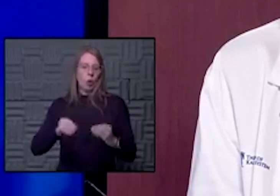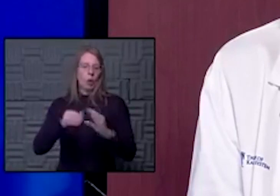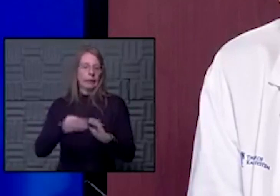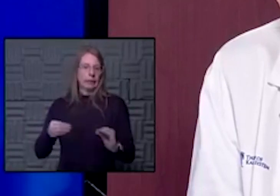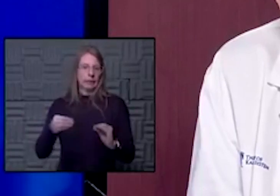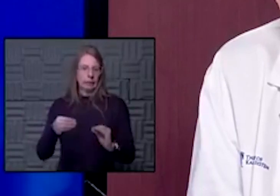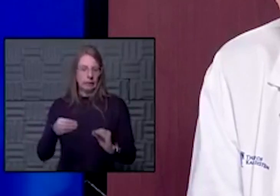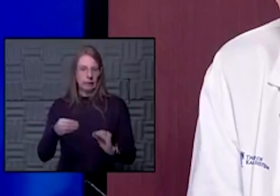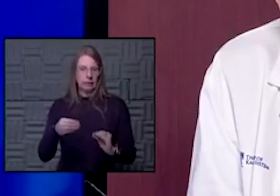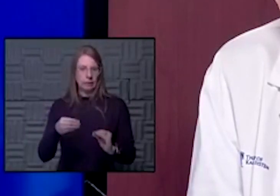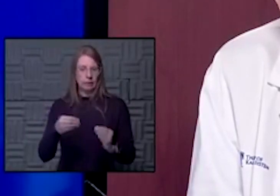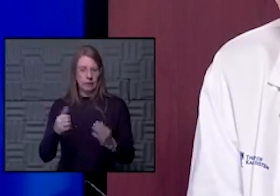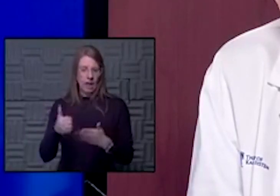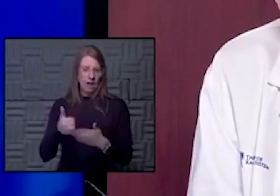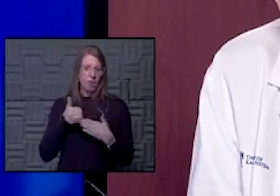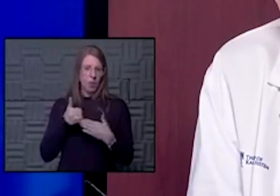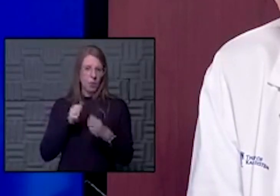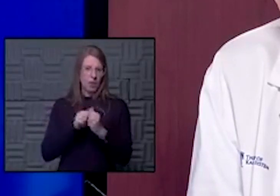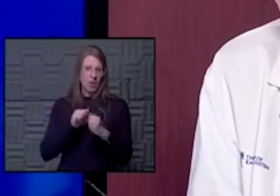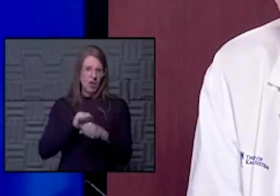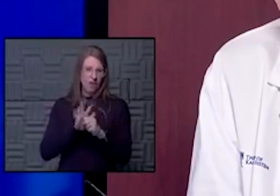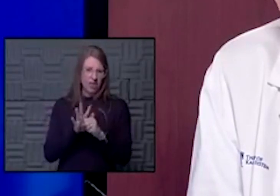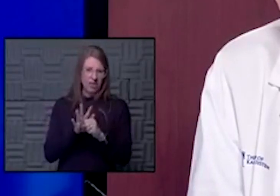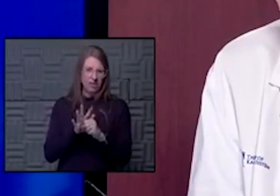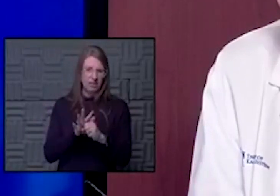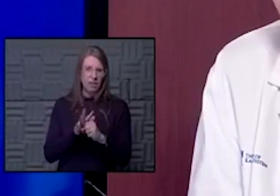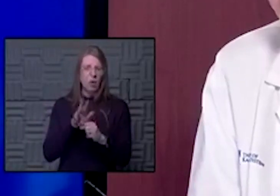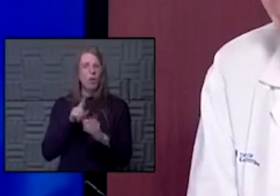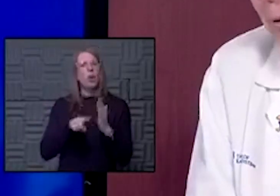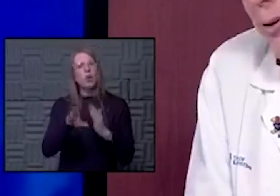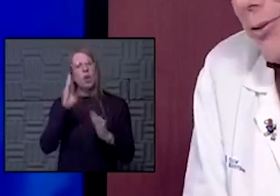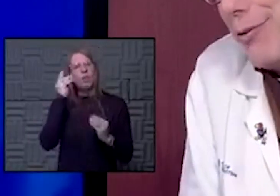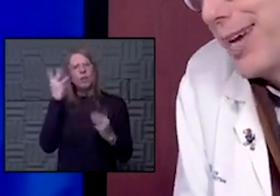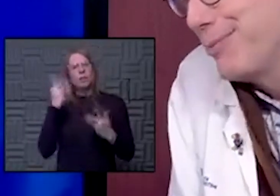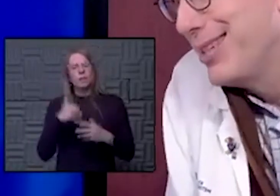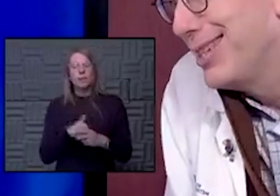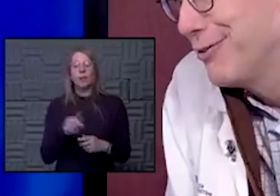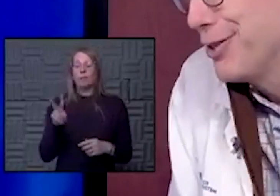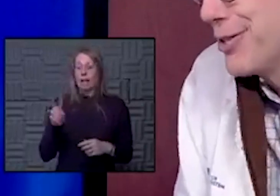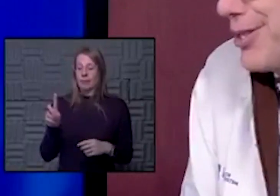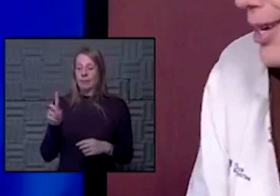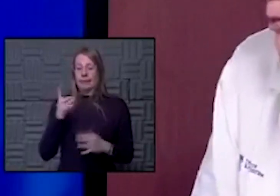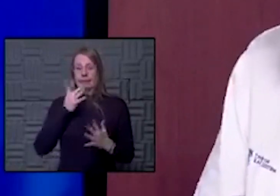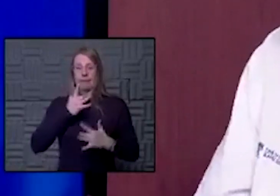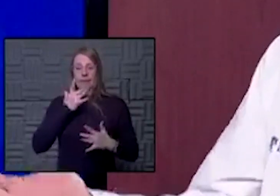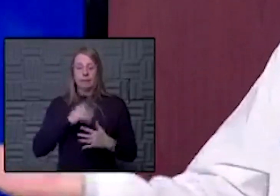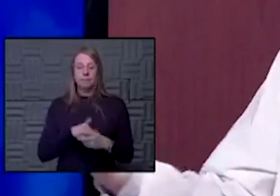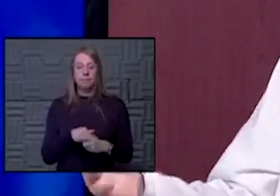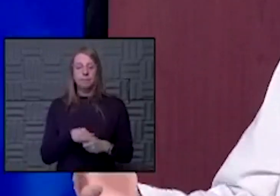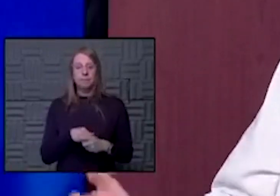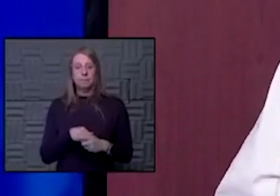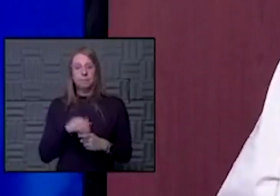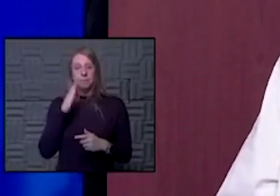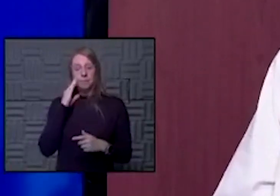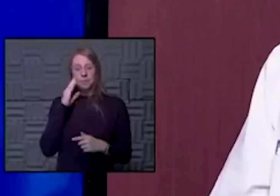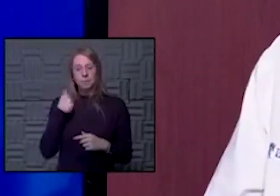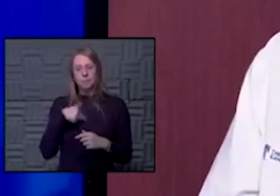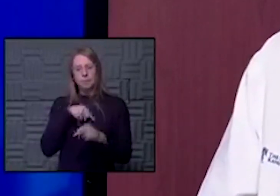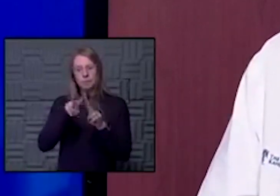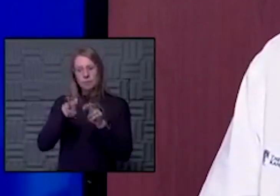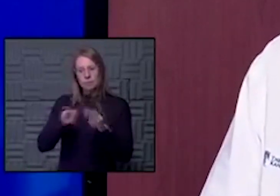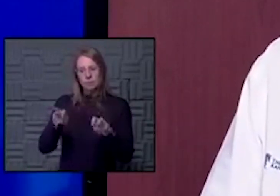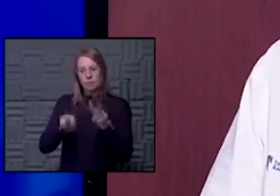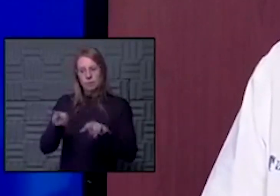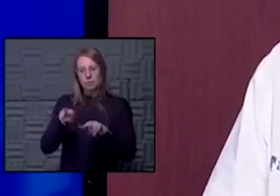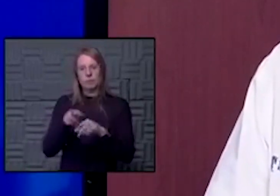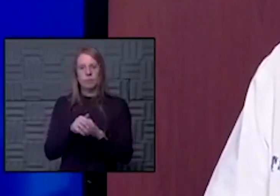stories that it's helpful with COVID. What are your thoughts on that? You bet. Well, so vitamin D deficiency, I know we've looked at that and I think anytime